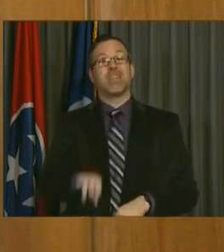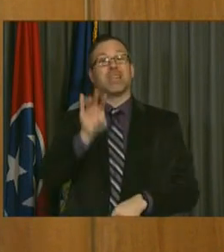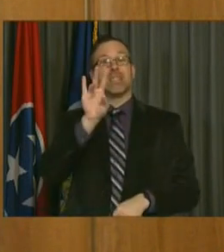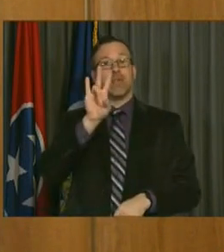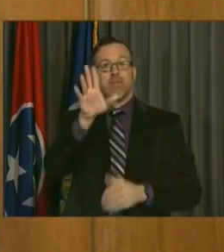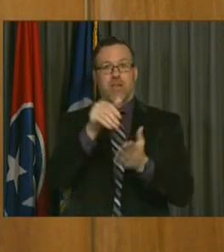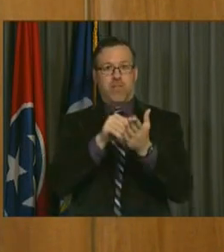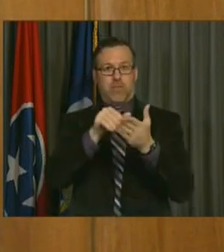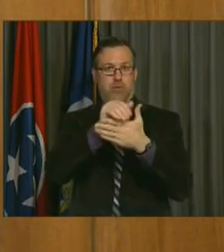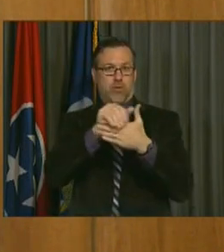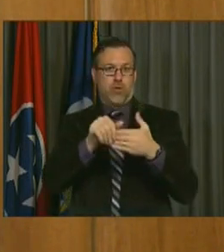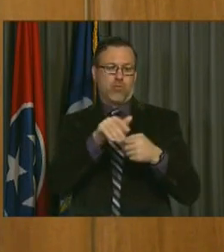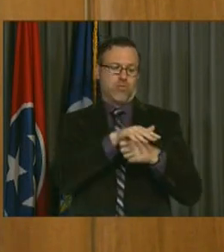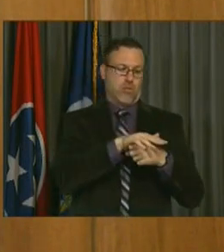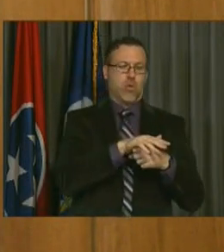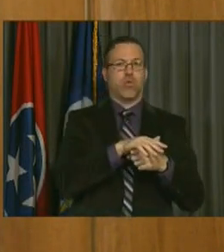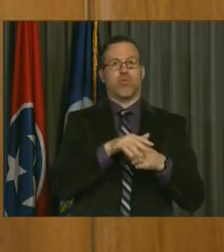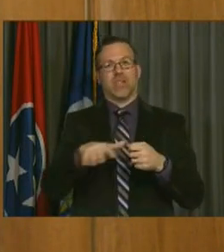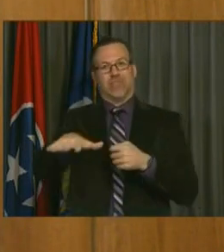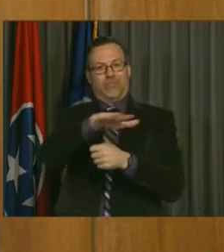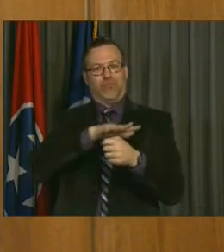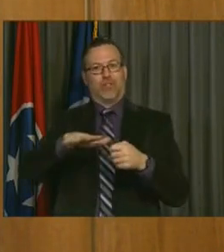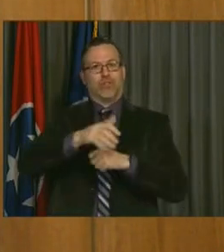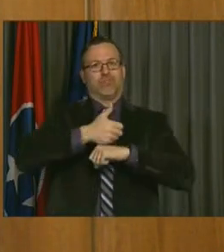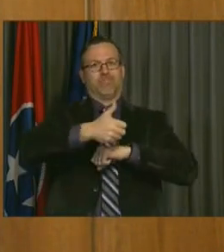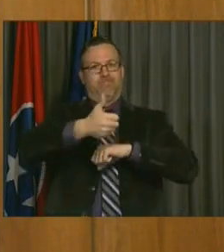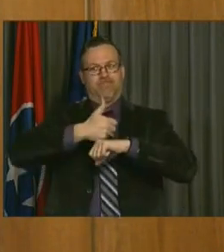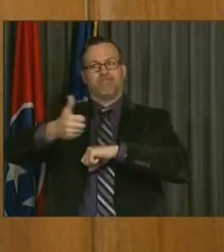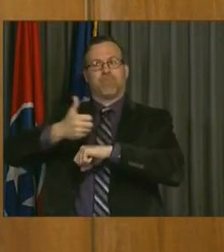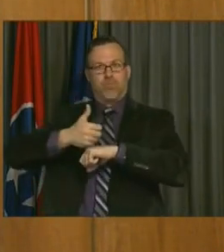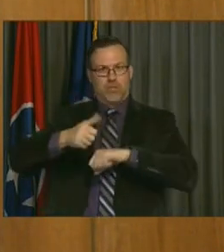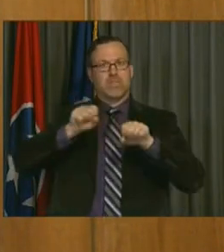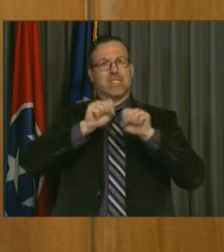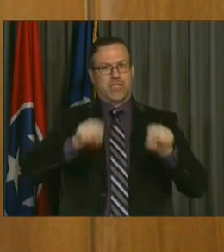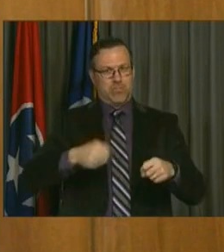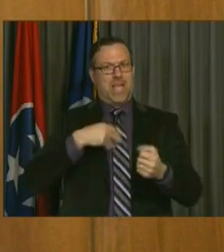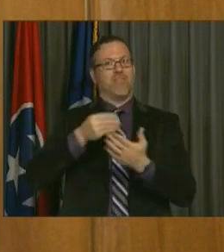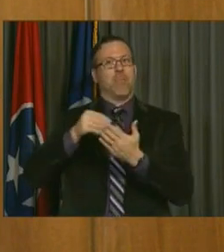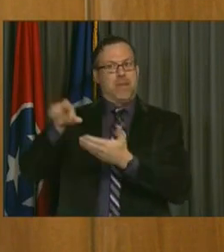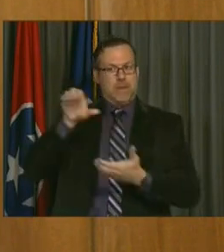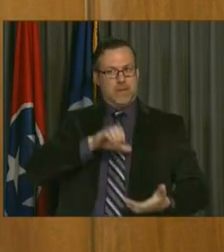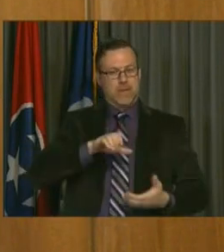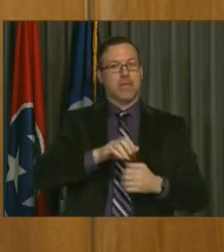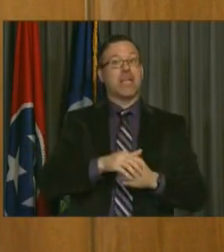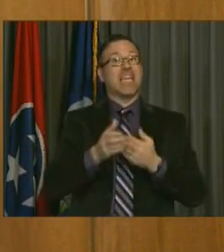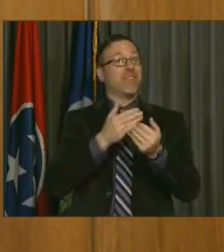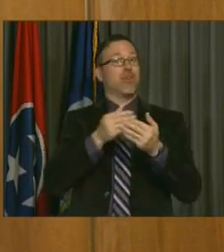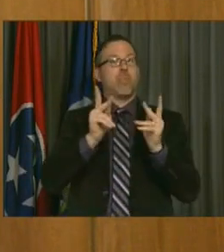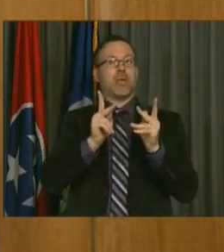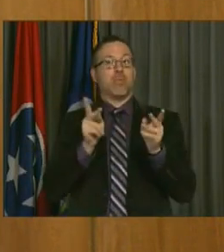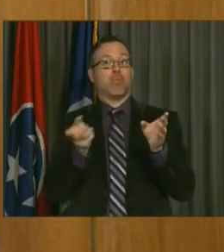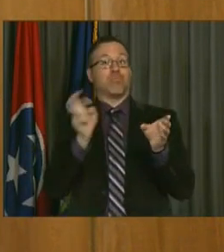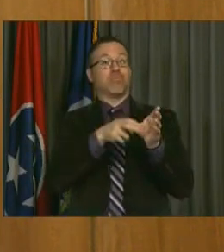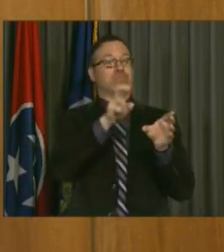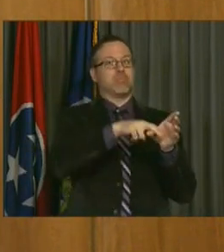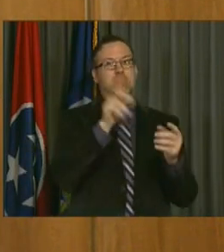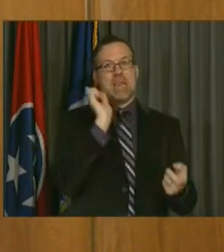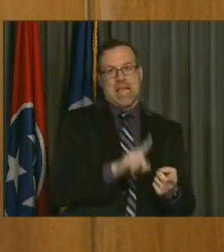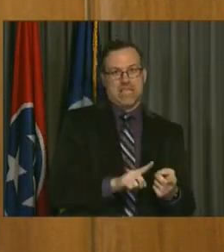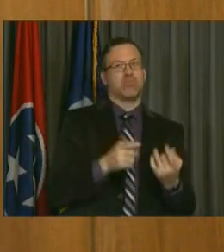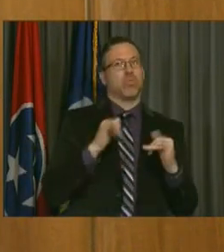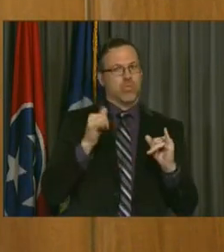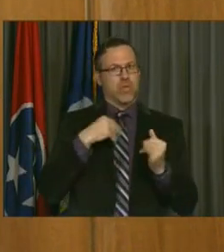for local and regional transit systems to support current operations, despite a drop in ridership and available funding.